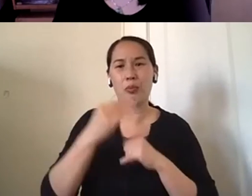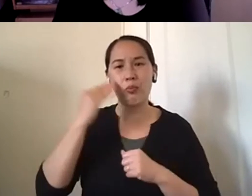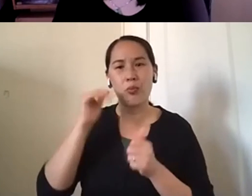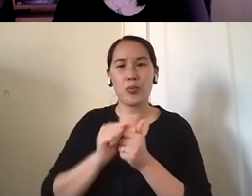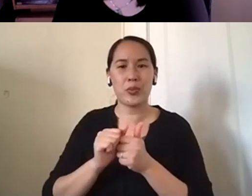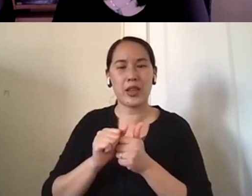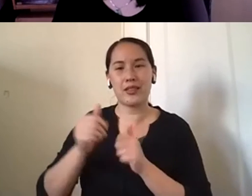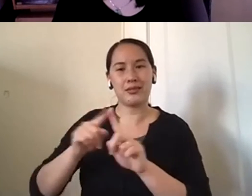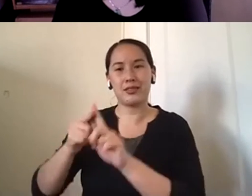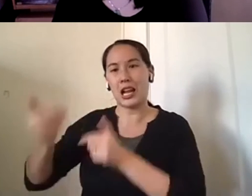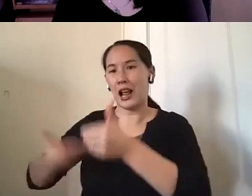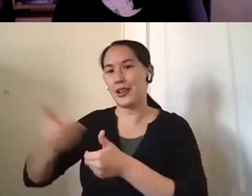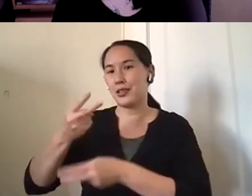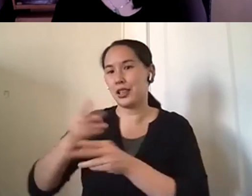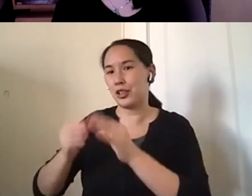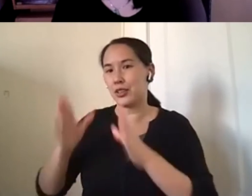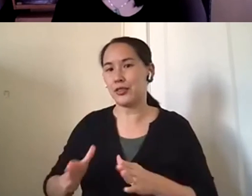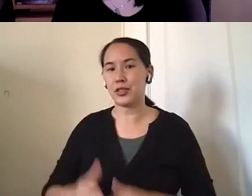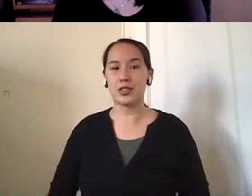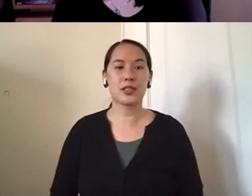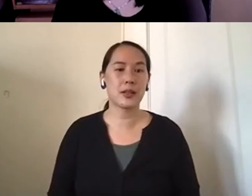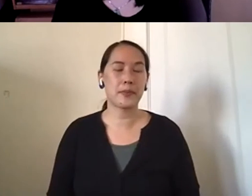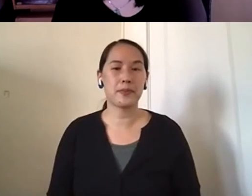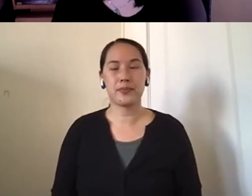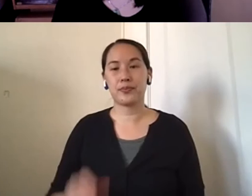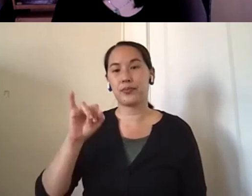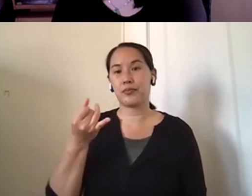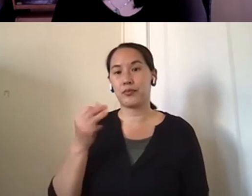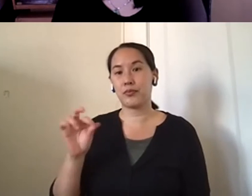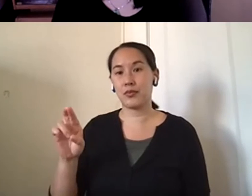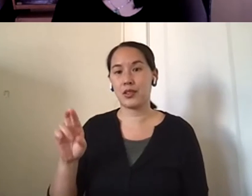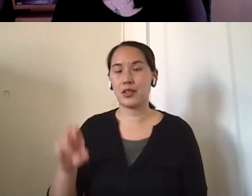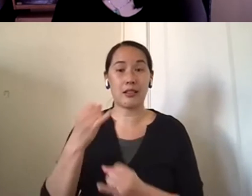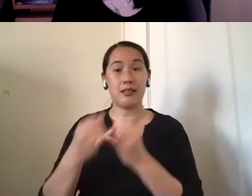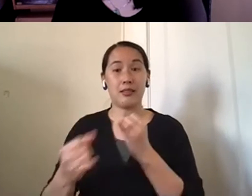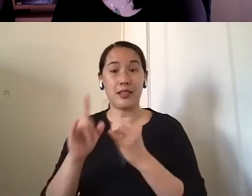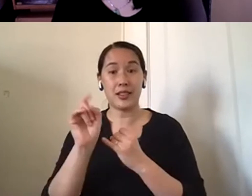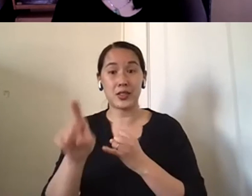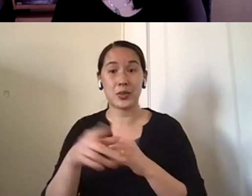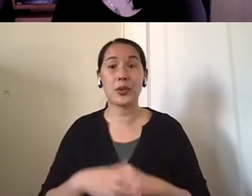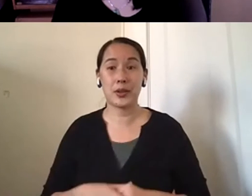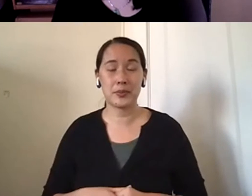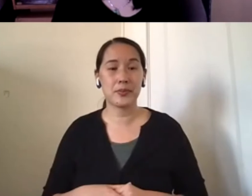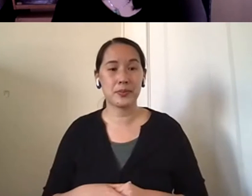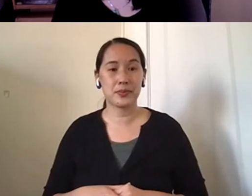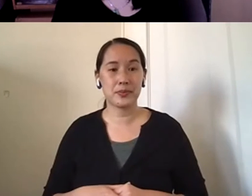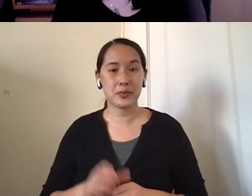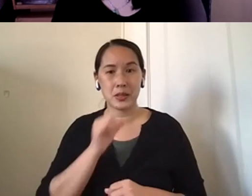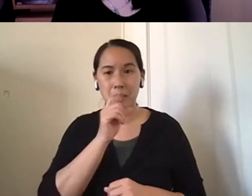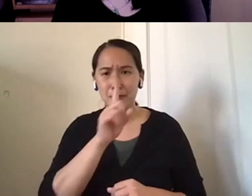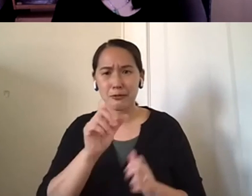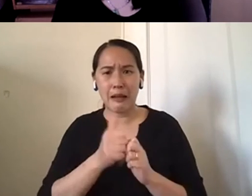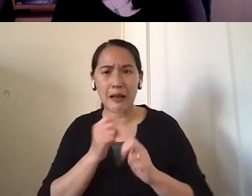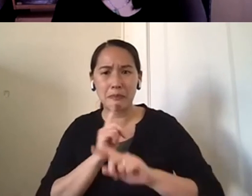Right. Thanks. Um, one other final question. I'm not sure, um, how you'd answer it, but, um,